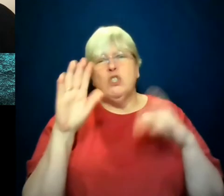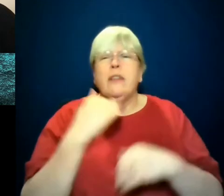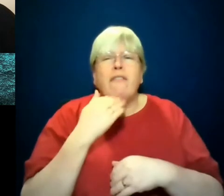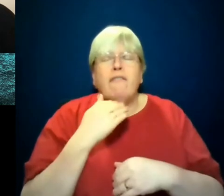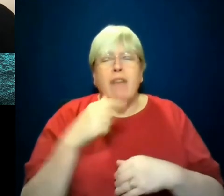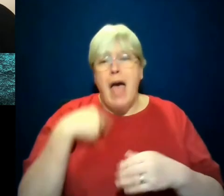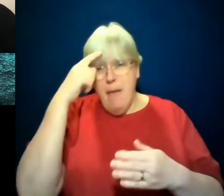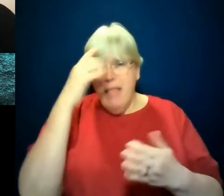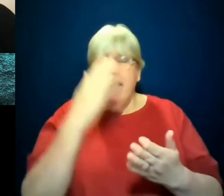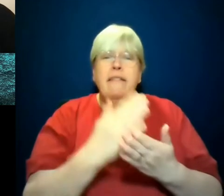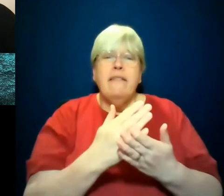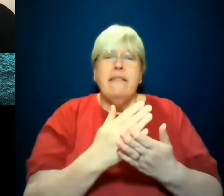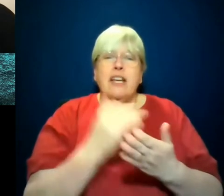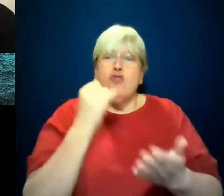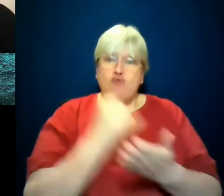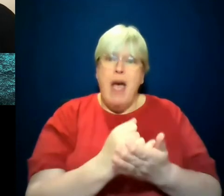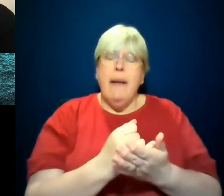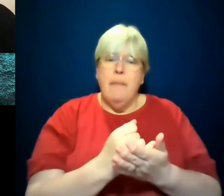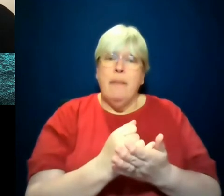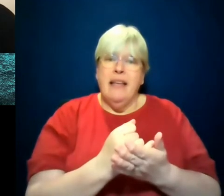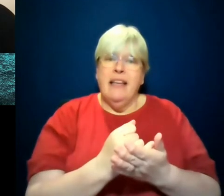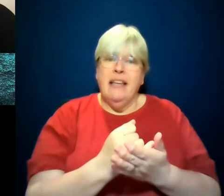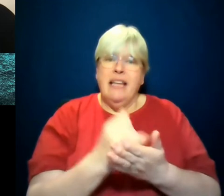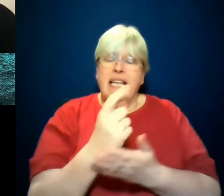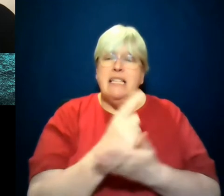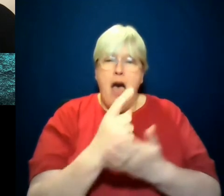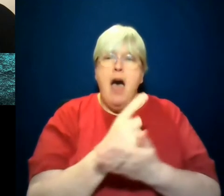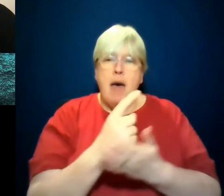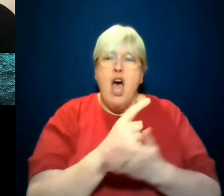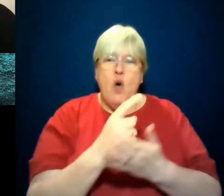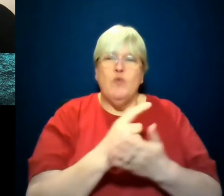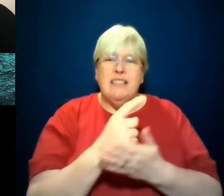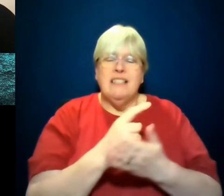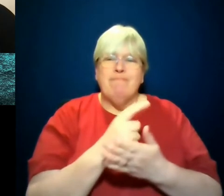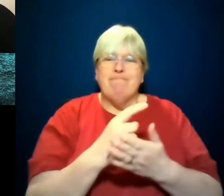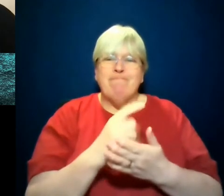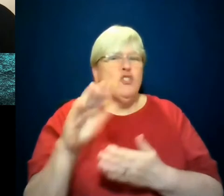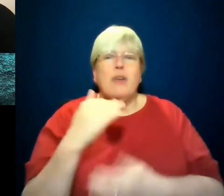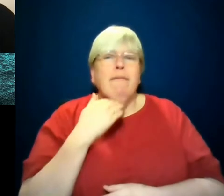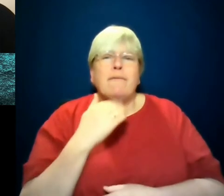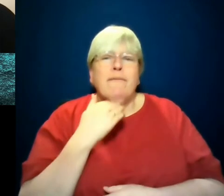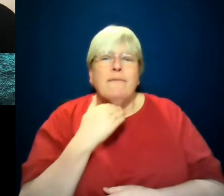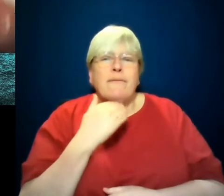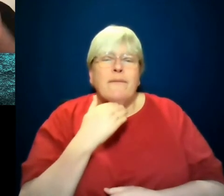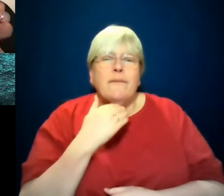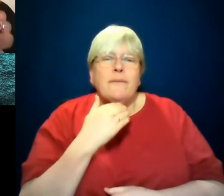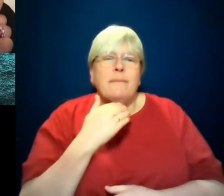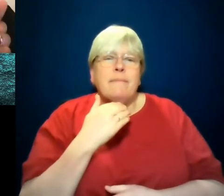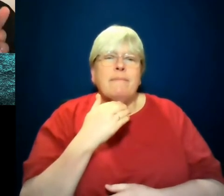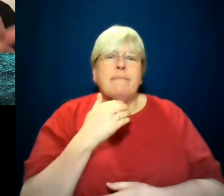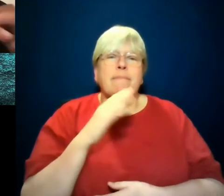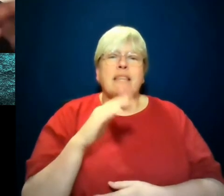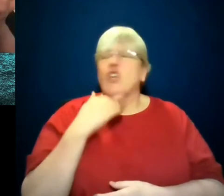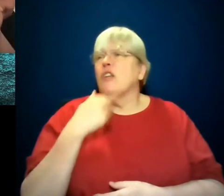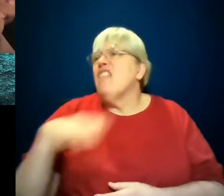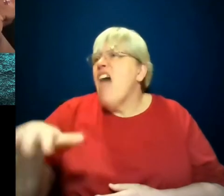crime is about scarcity. That crime is about there's not enough land.